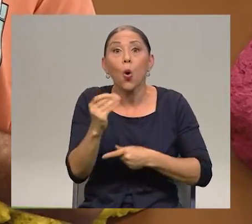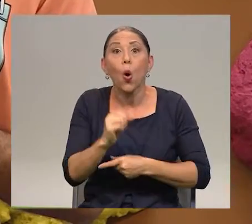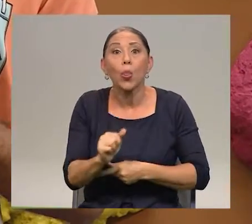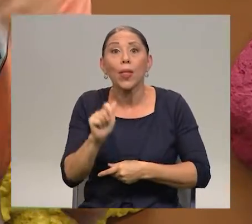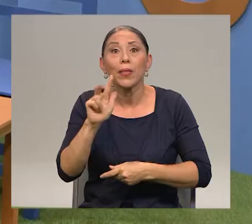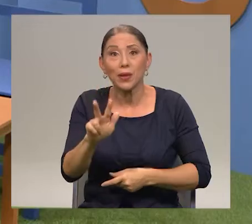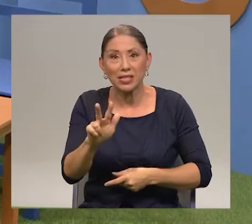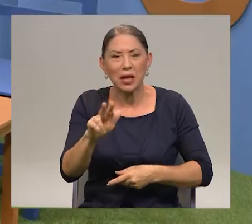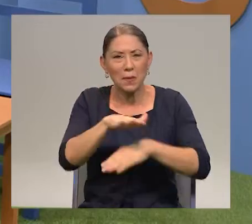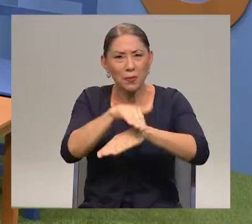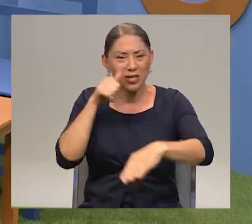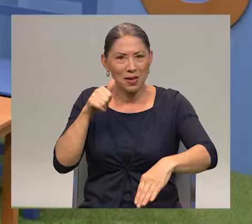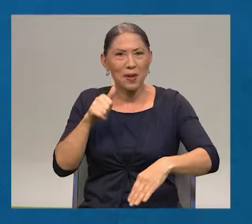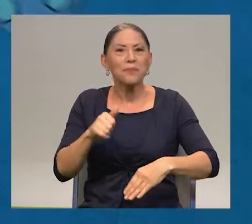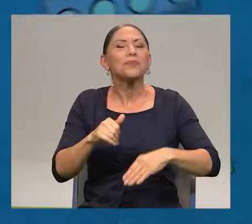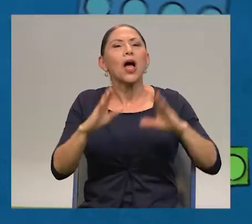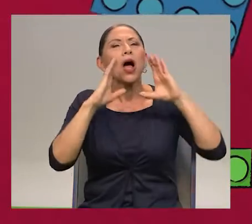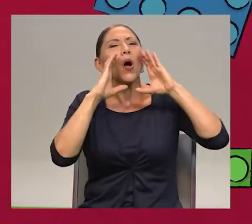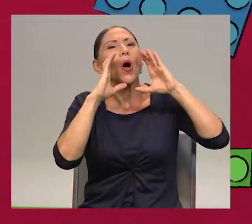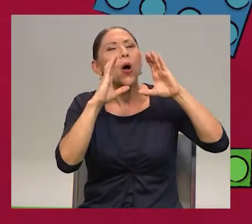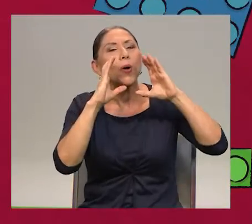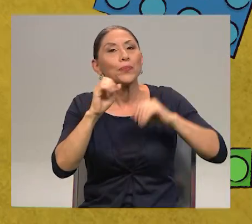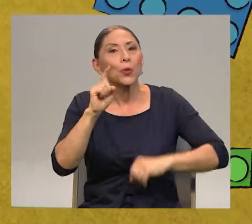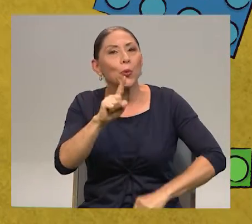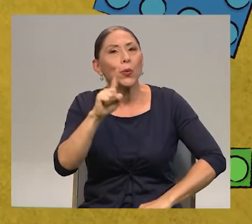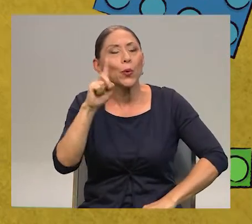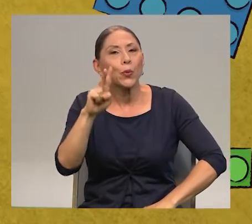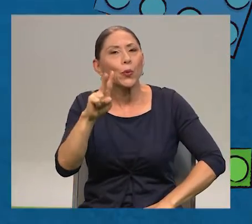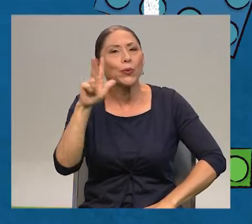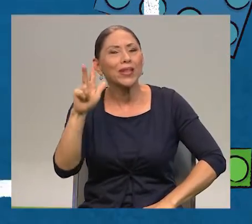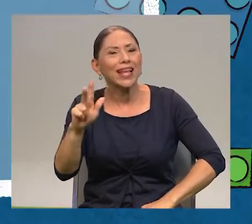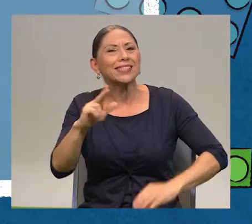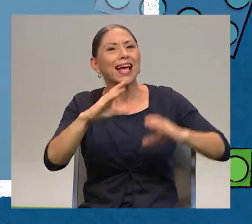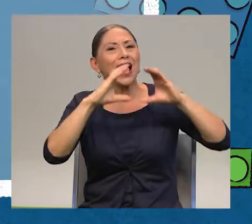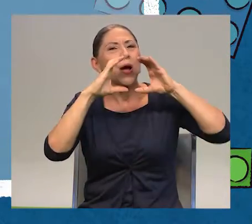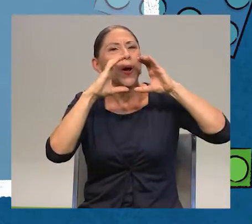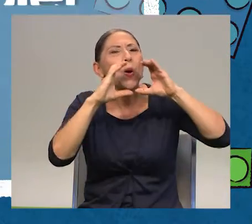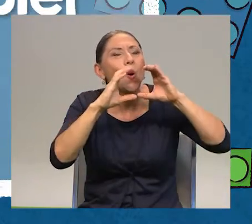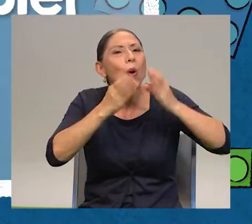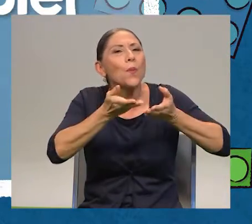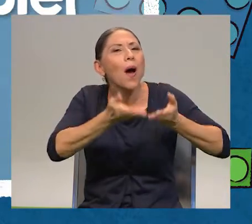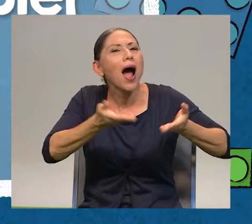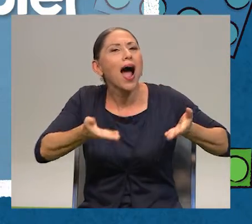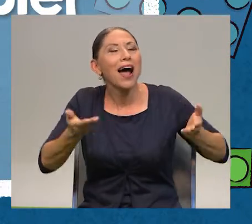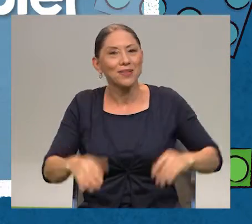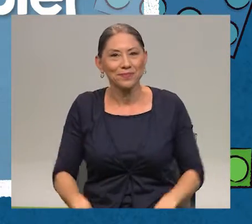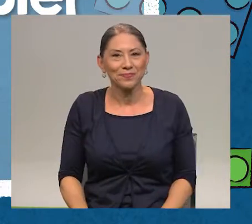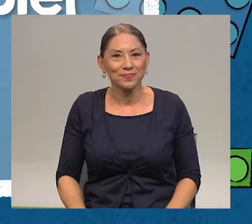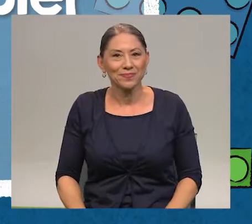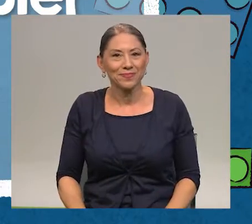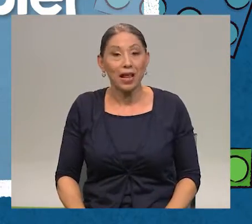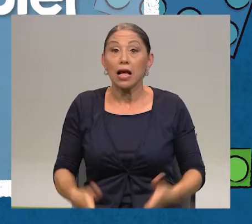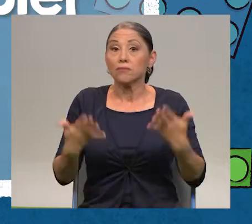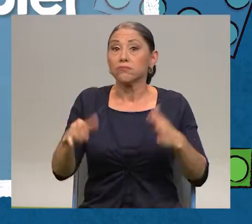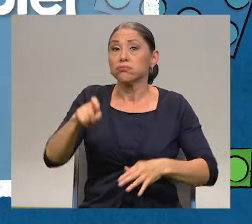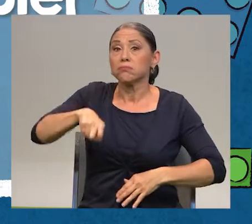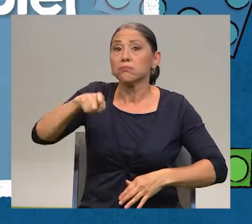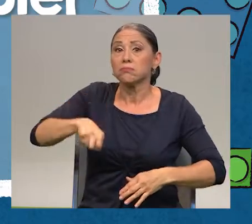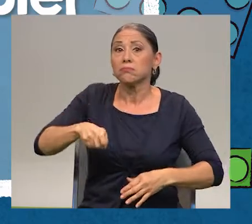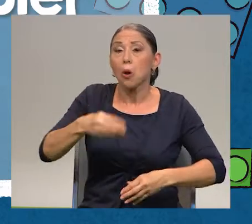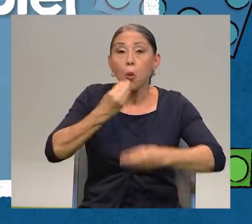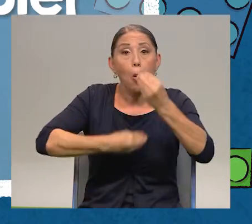two, three. Materiales. Materiales. We are going to need some food that we can smell. Vamos a necesitar comida que podamos oler.